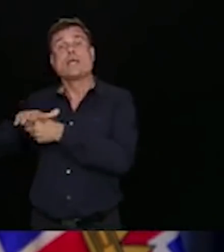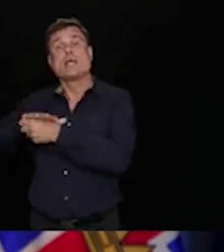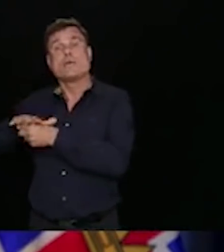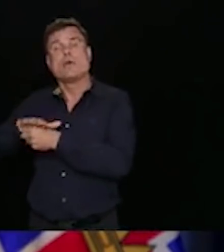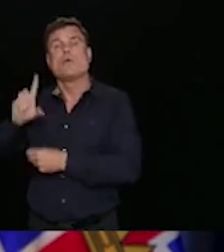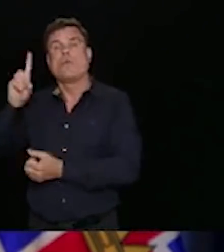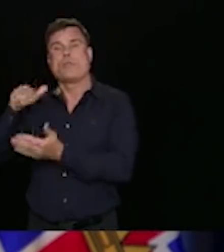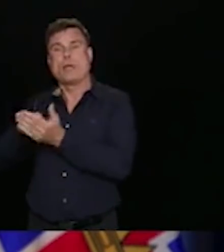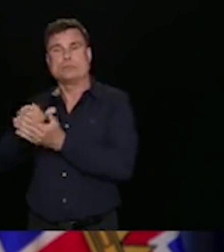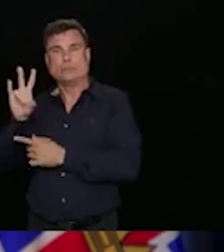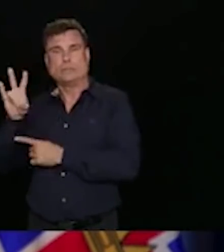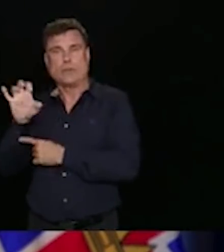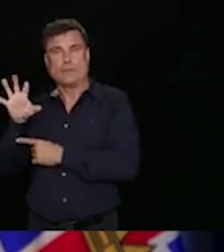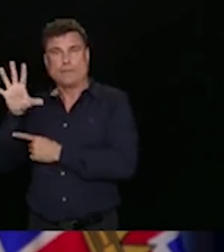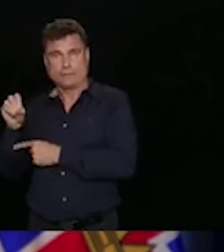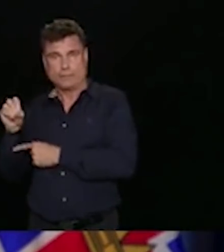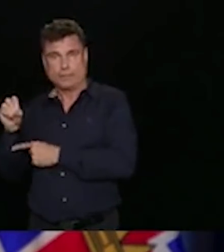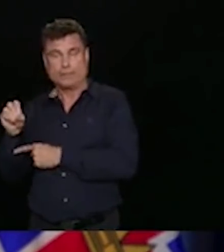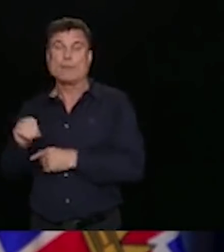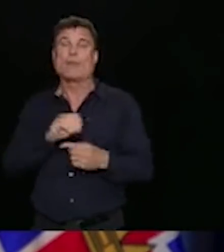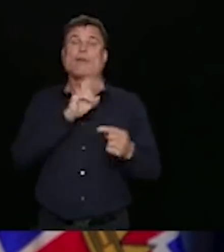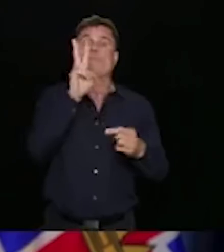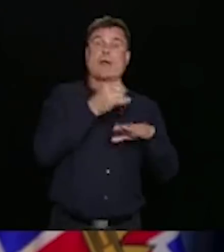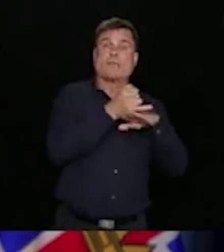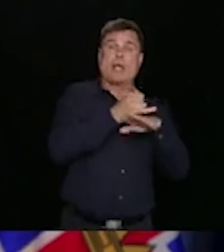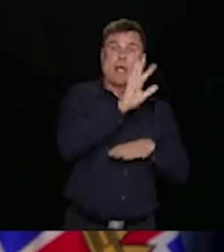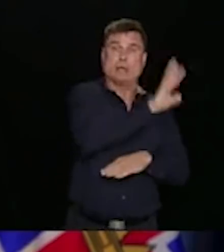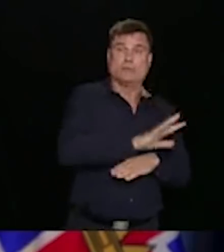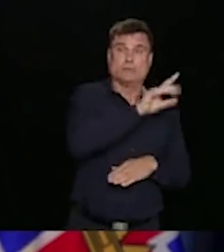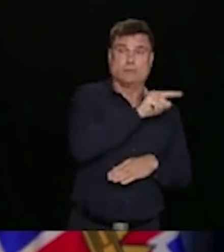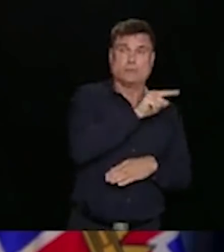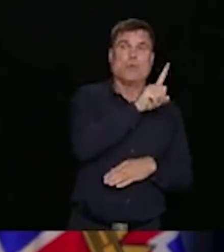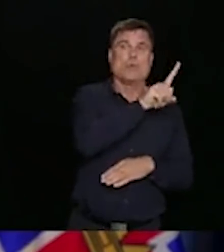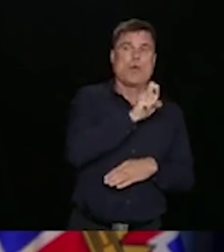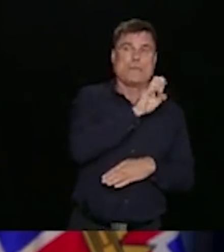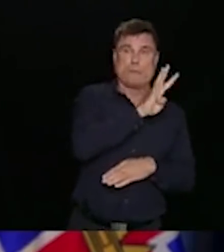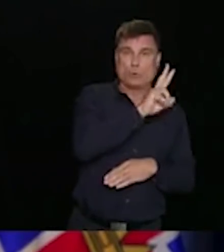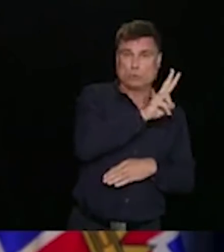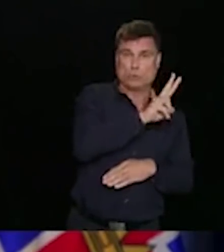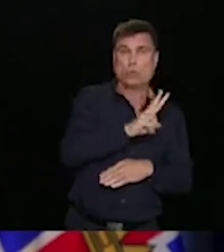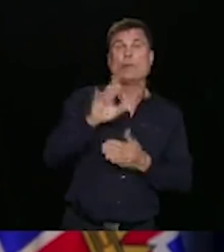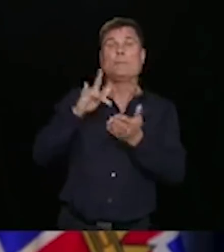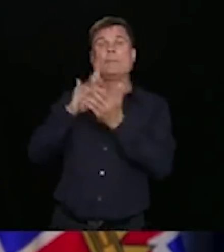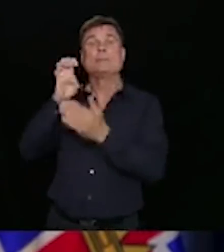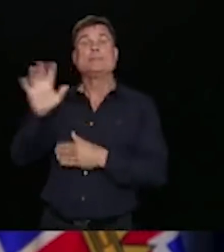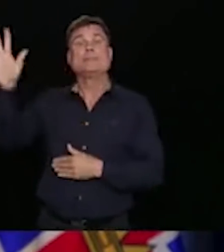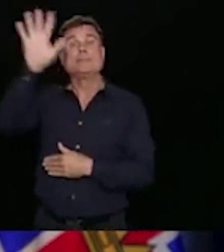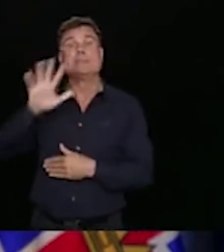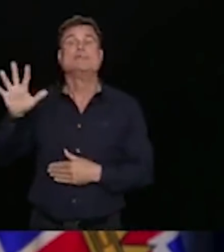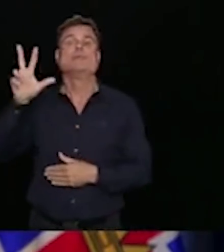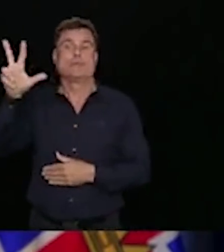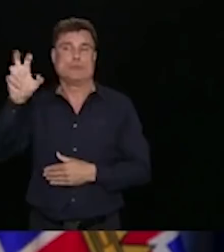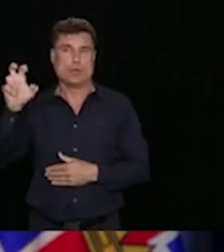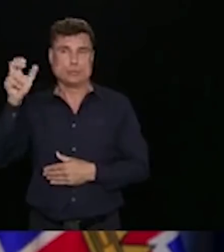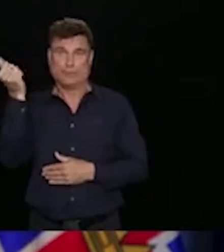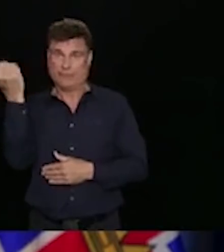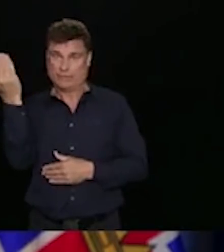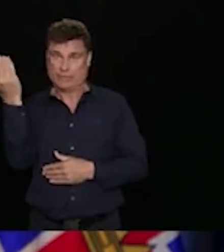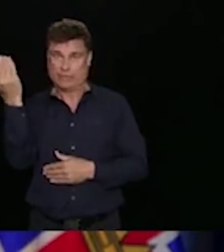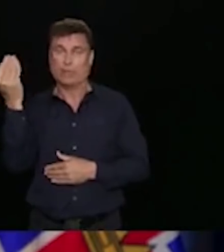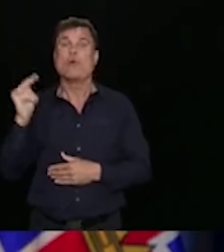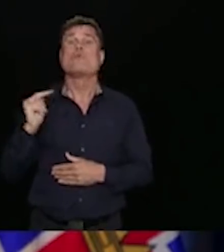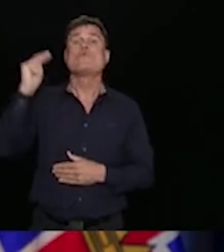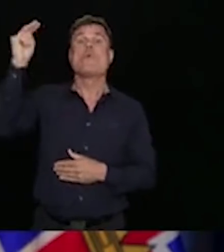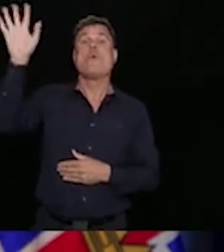region, 142 people on Vancouver Island Health, 315 people in the interior health region,